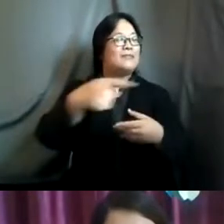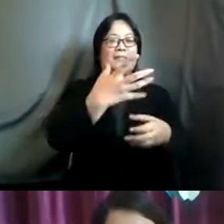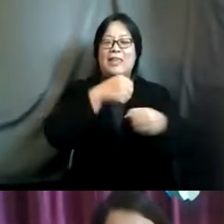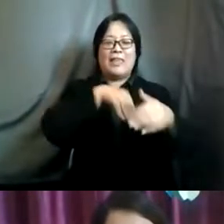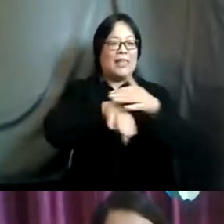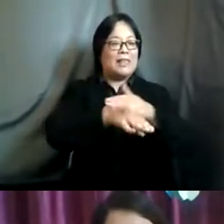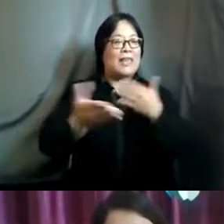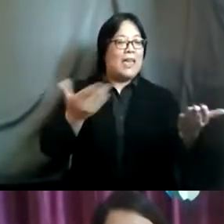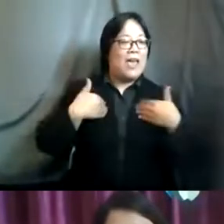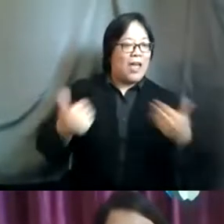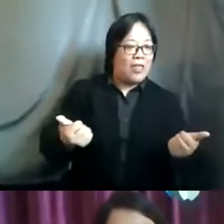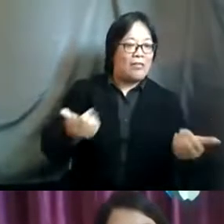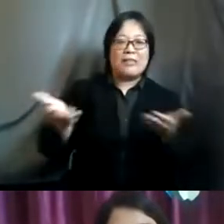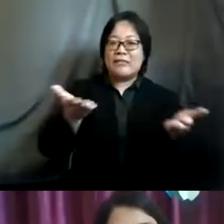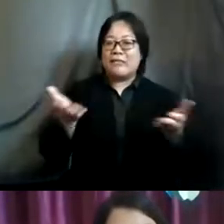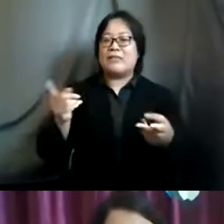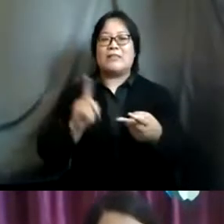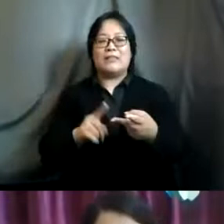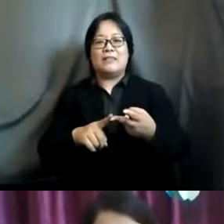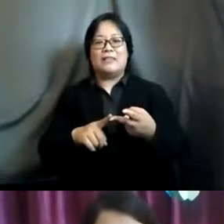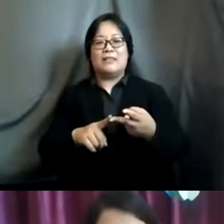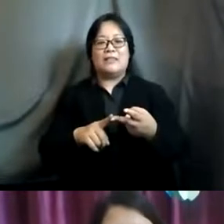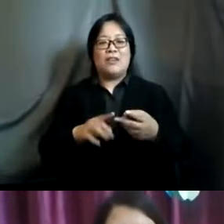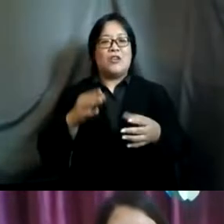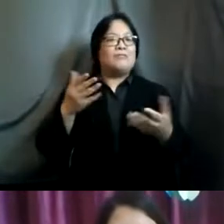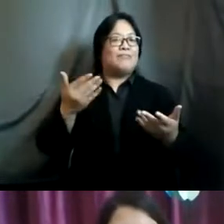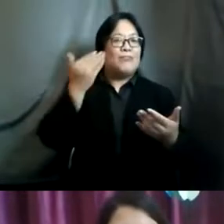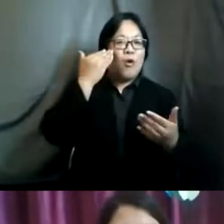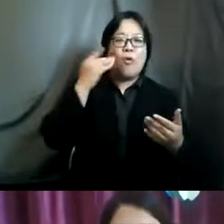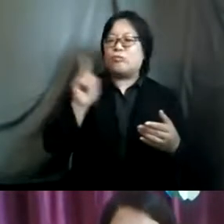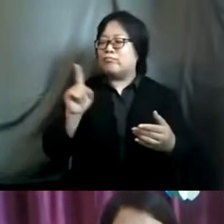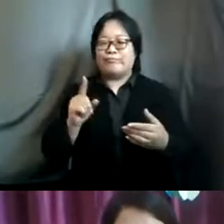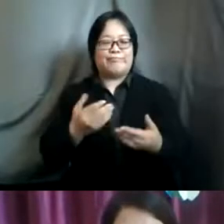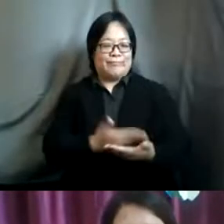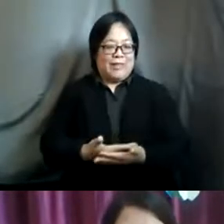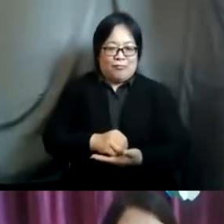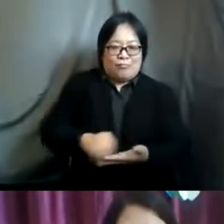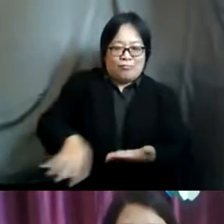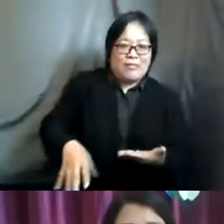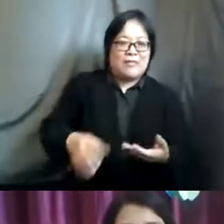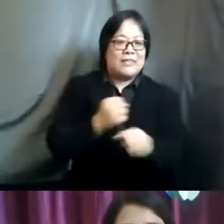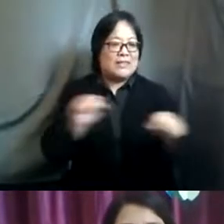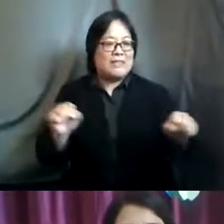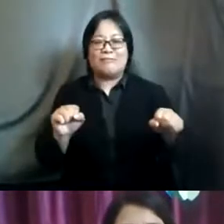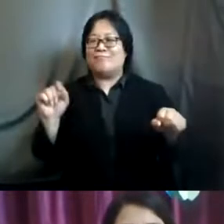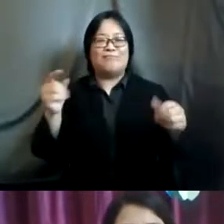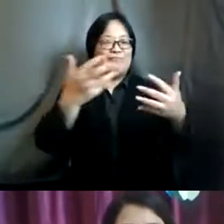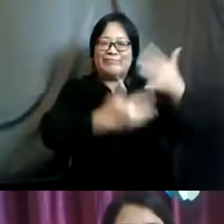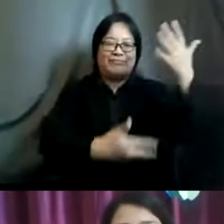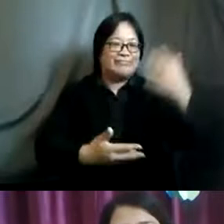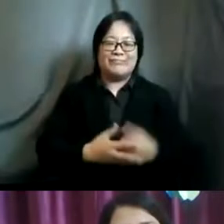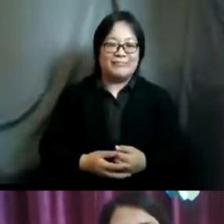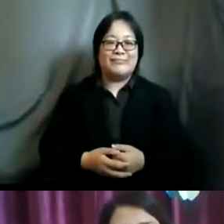and uh getting um you know safe abortion sites or uh getting contraceptions and many more and um